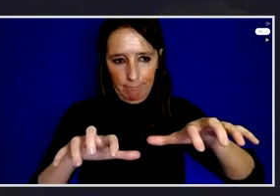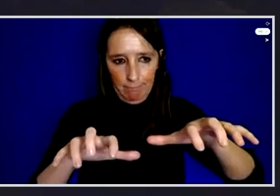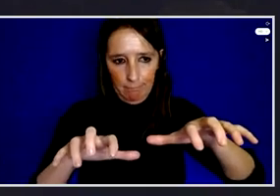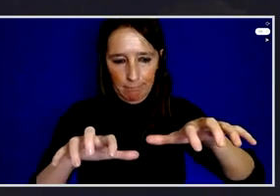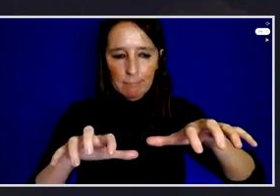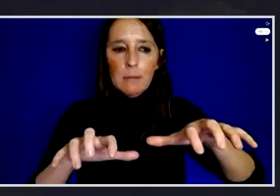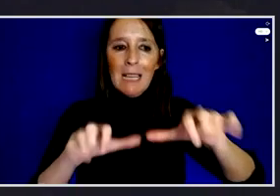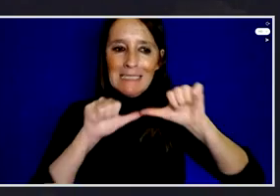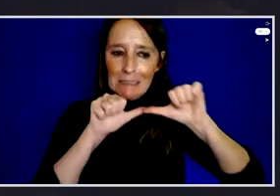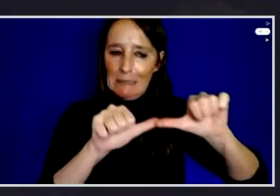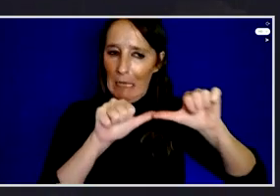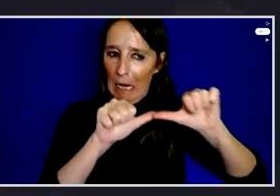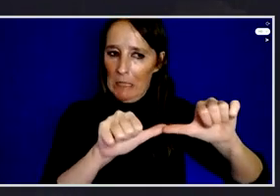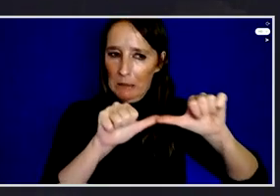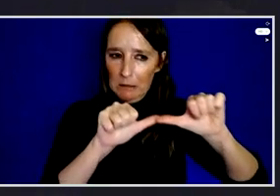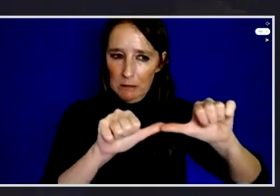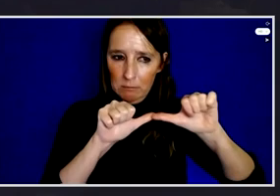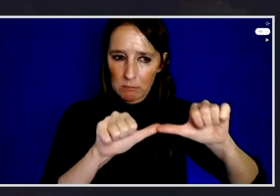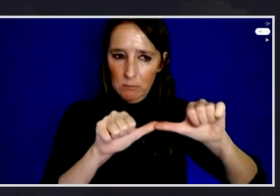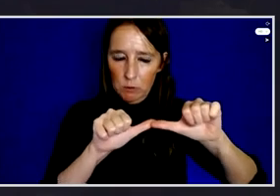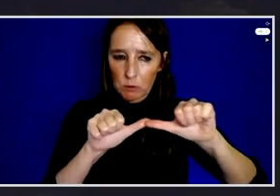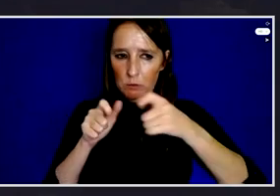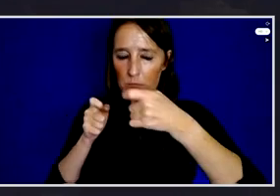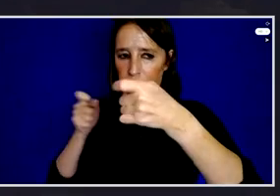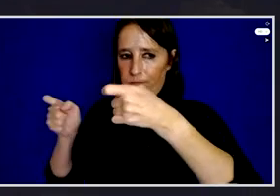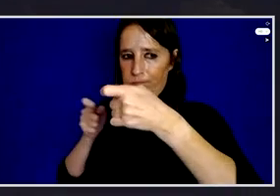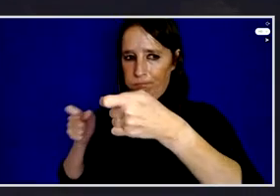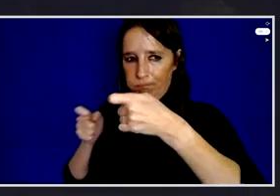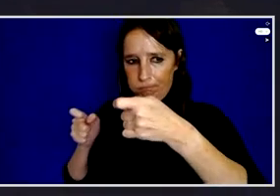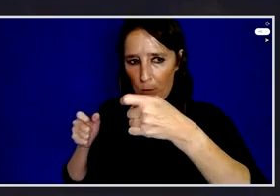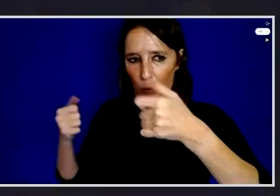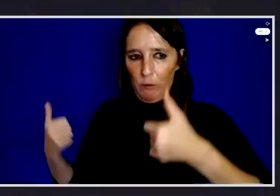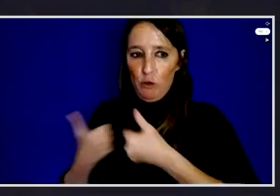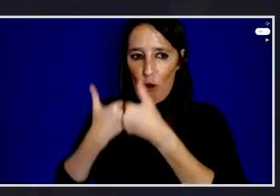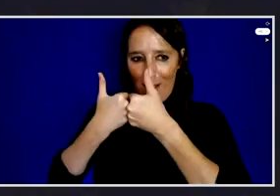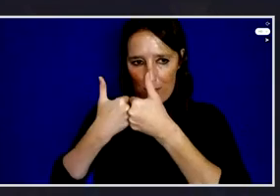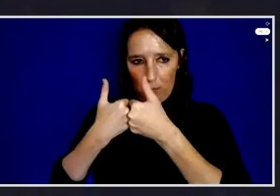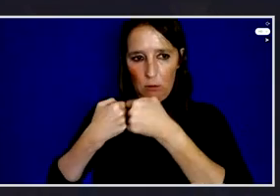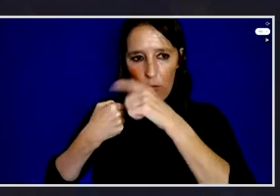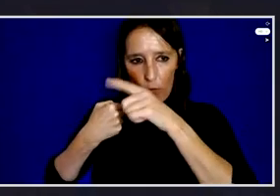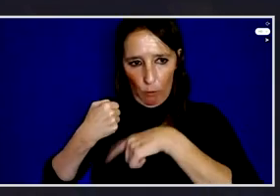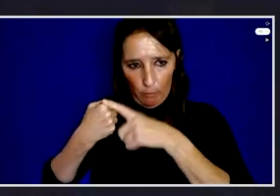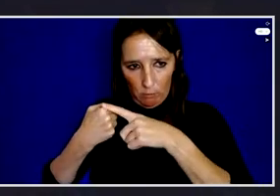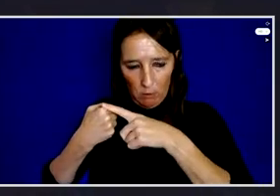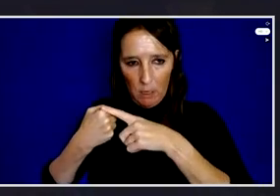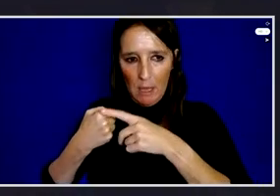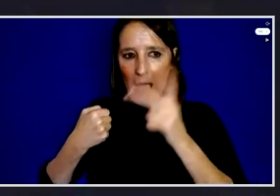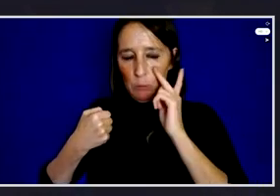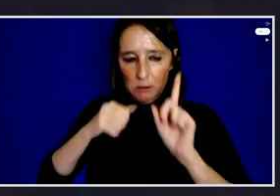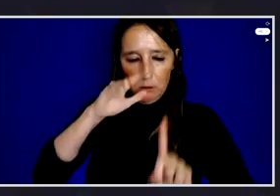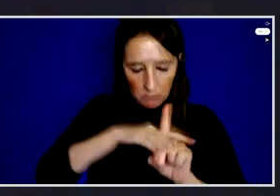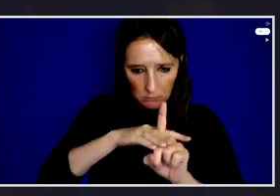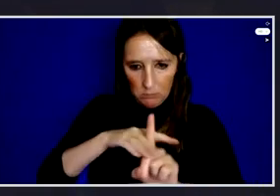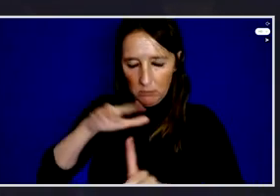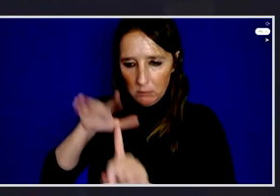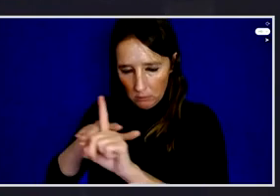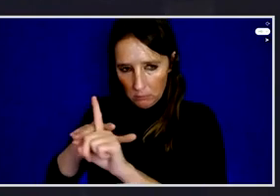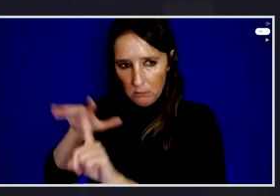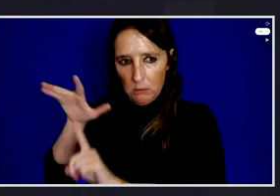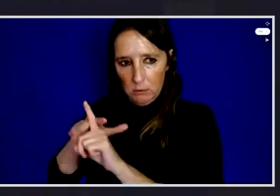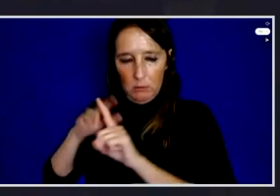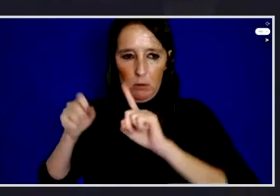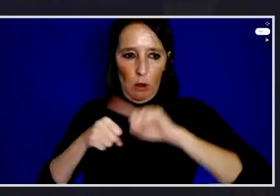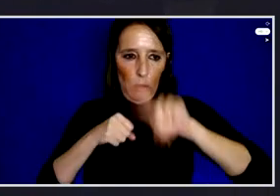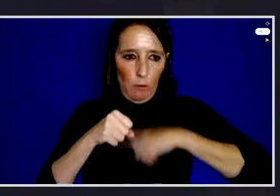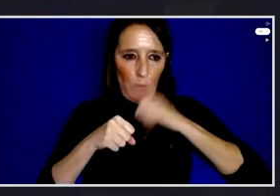way deal with a challenge that is global and that we see manifested around the world in so many